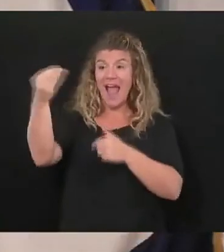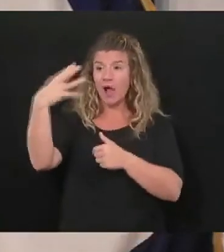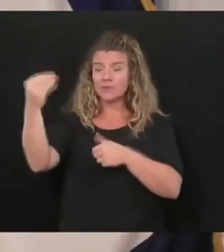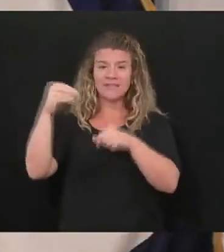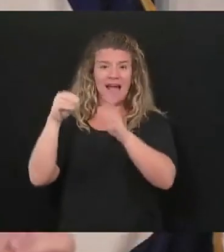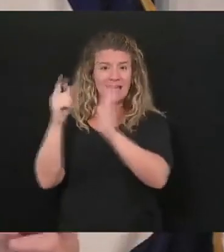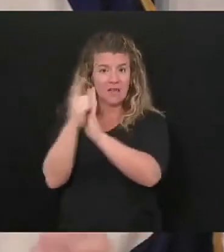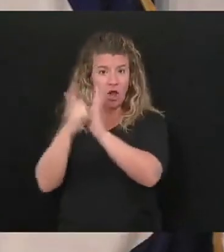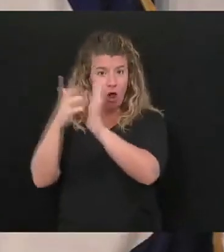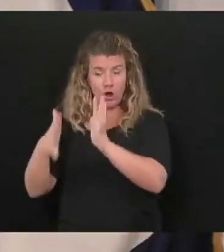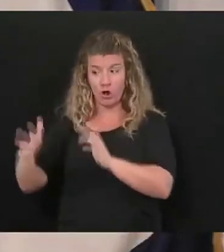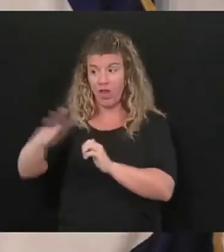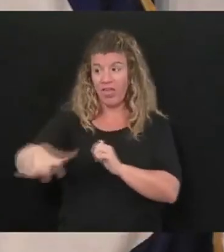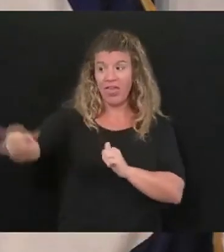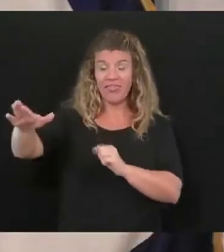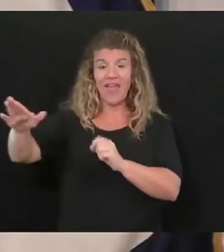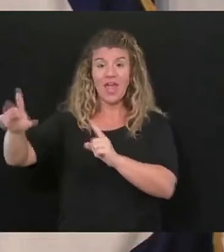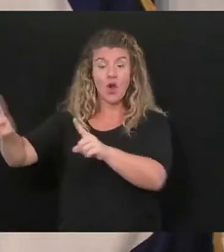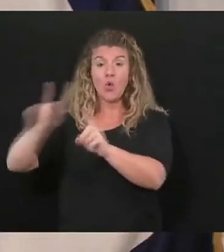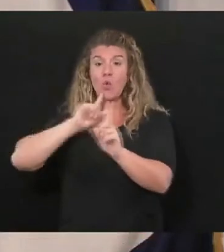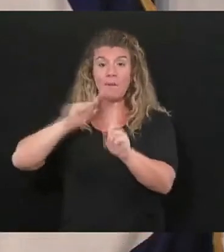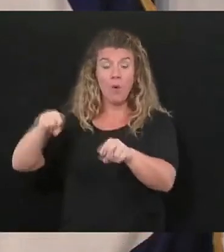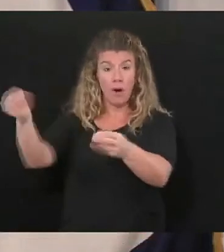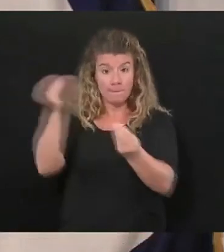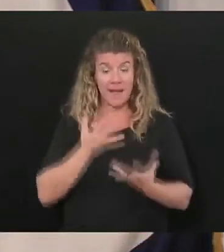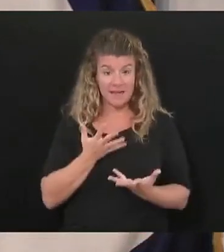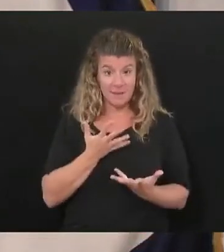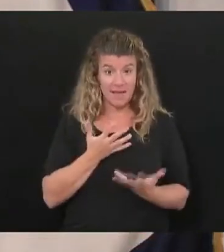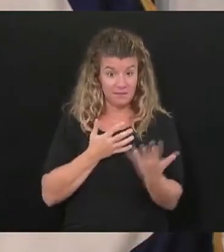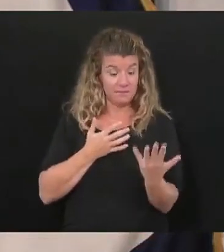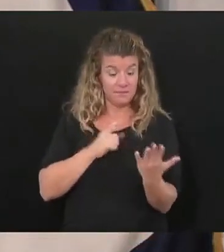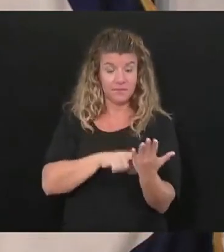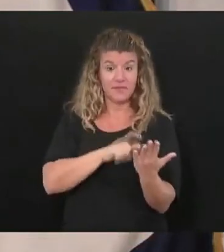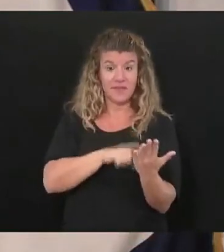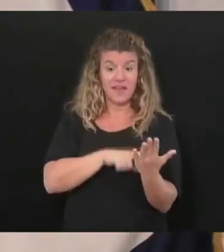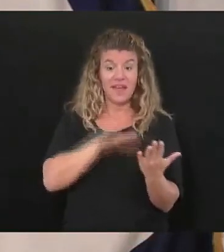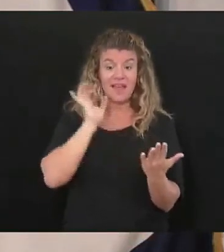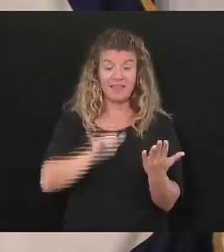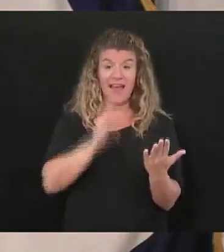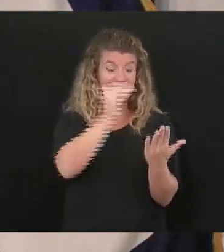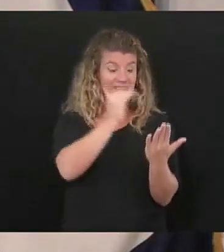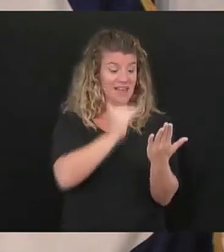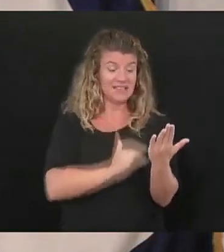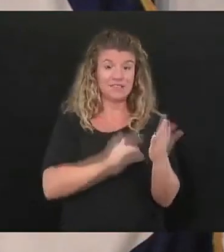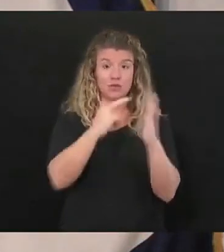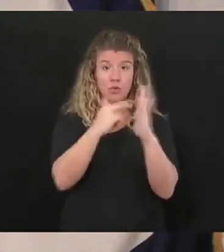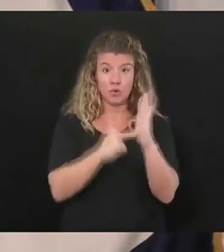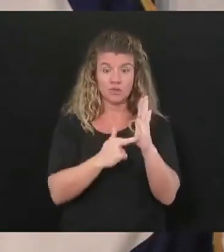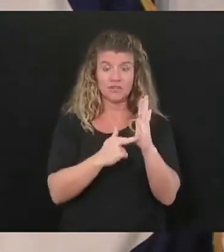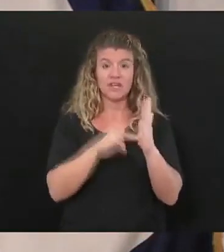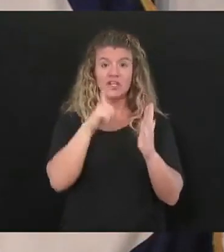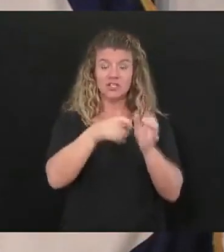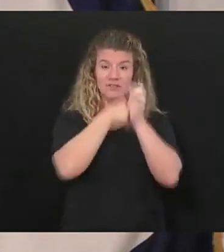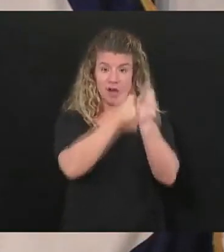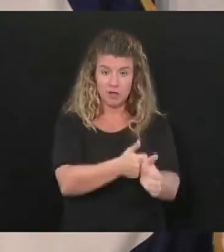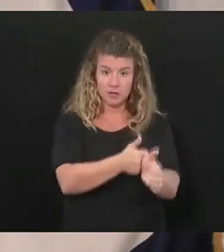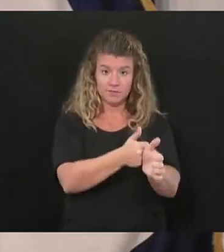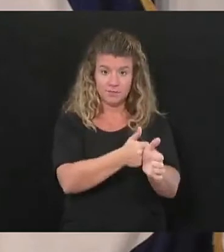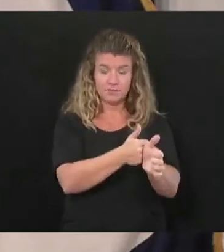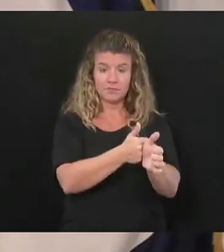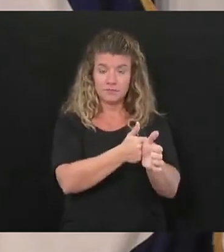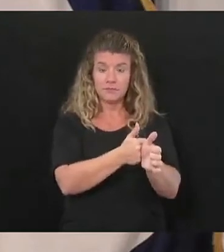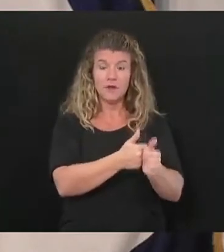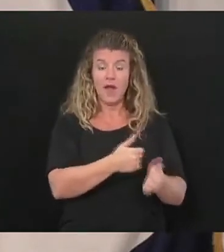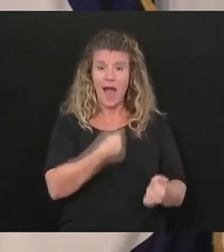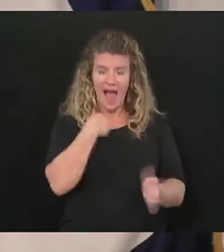be reports back to me you know certain you know that this is the parameters this is what you got to go with that's what